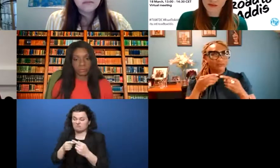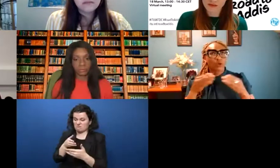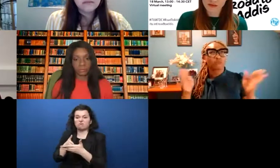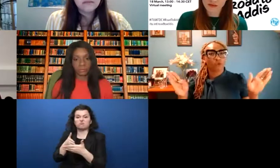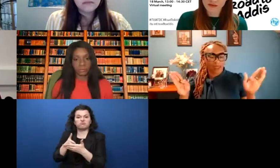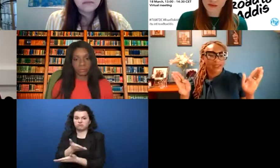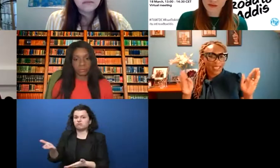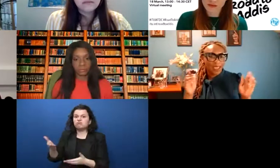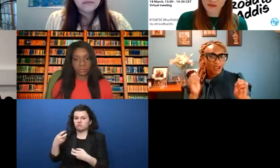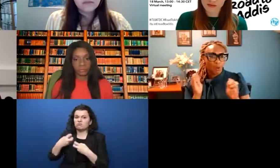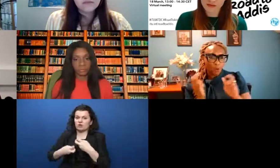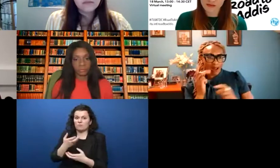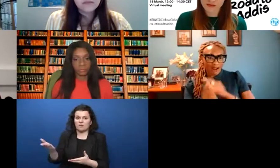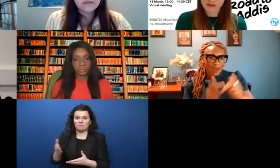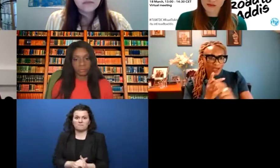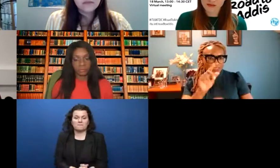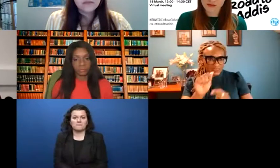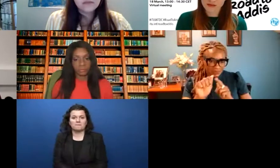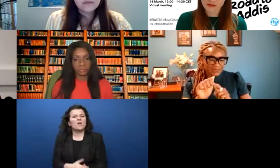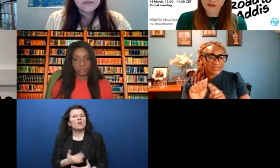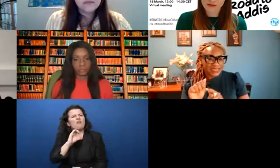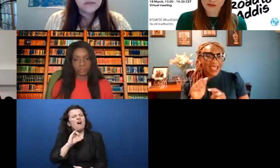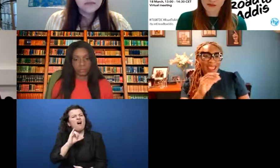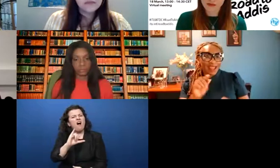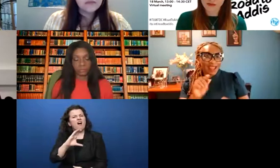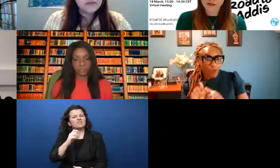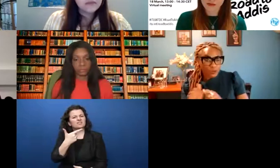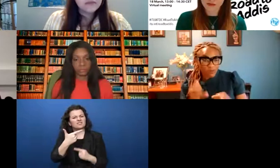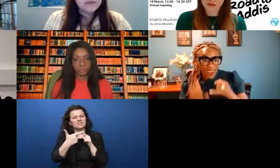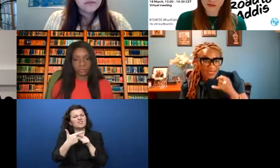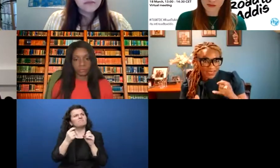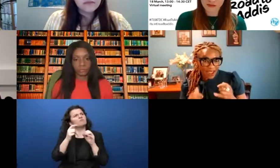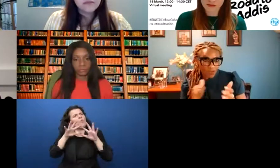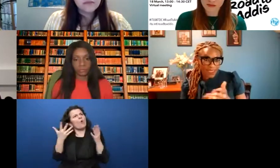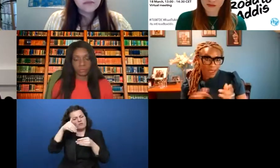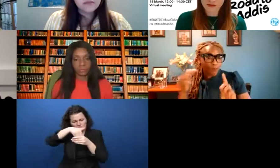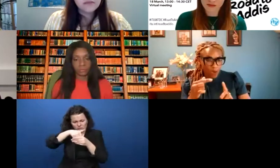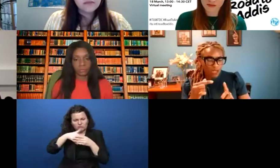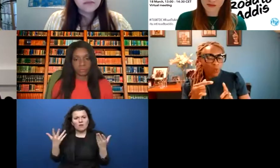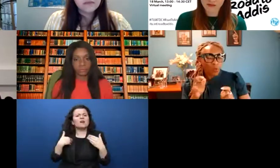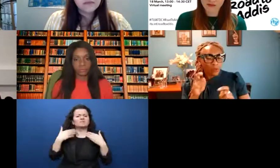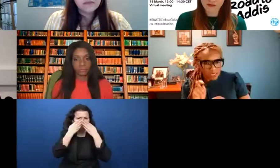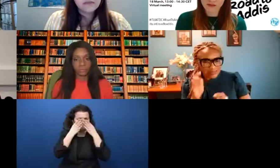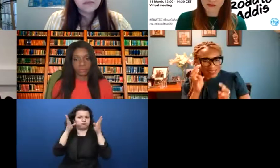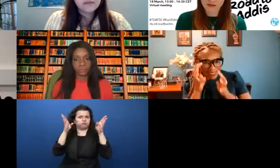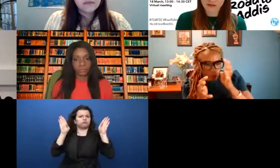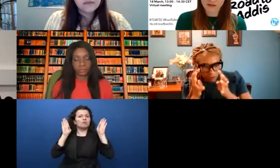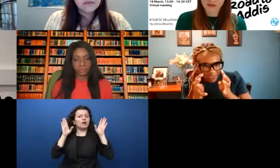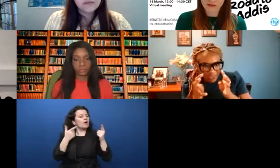When we consider ICTs, I think we need to consider them broadly and think about all types of disabilities.